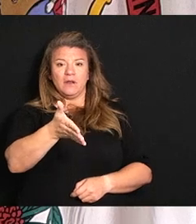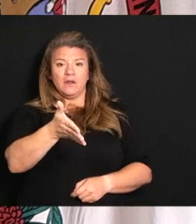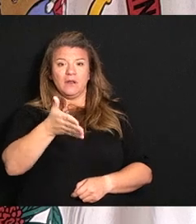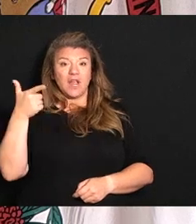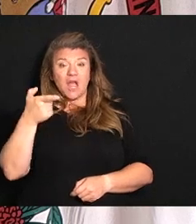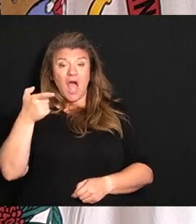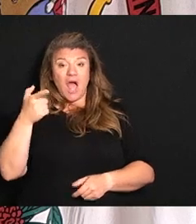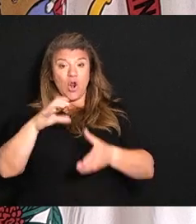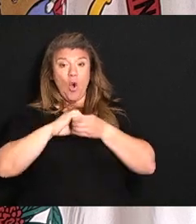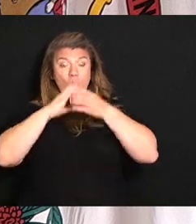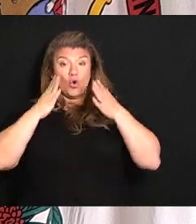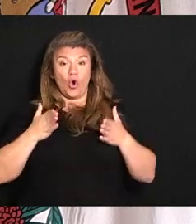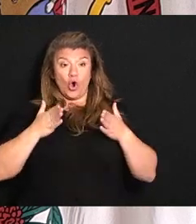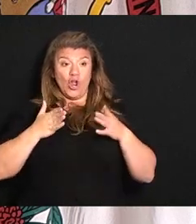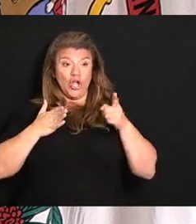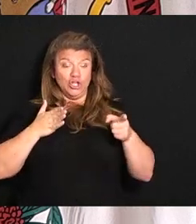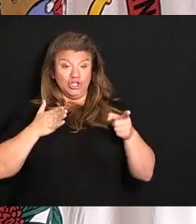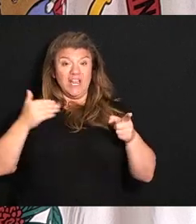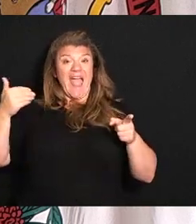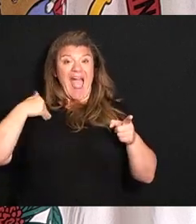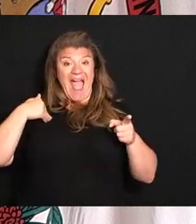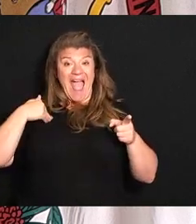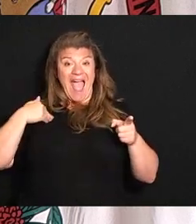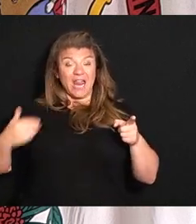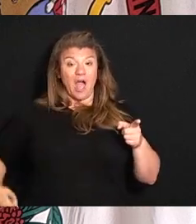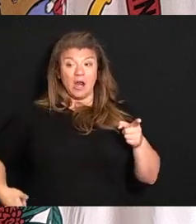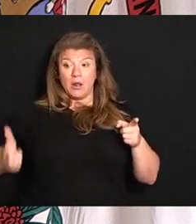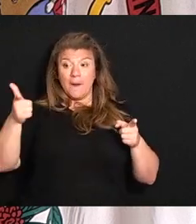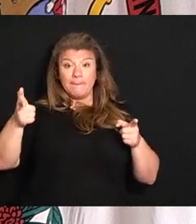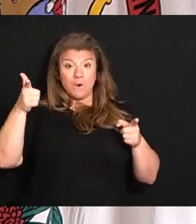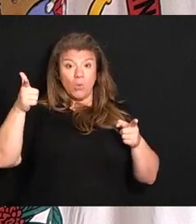owner and just happened to have a gun with her and took him out.